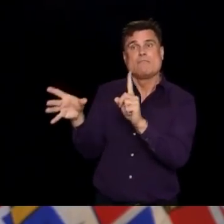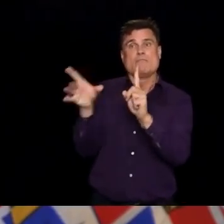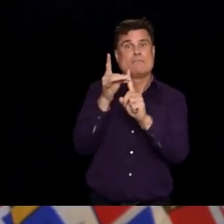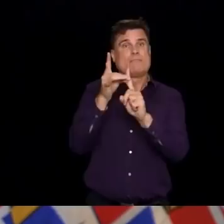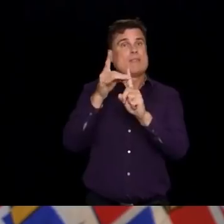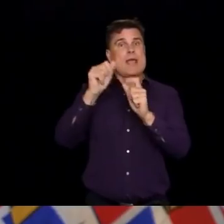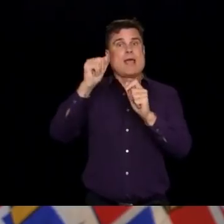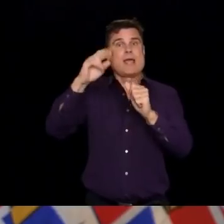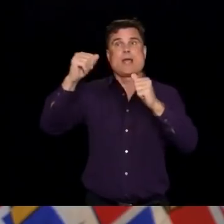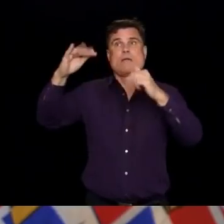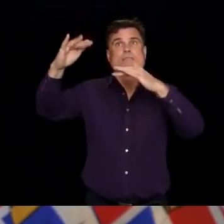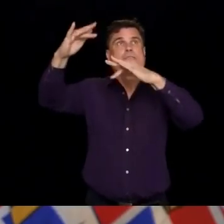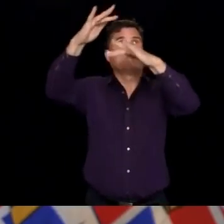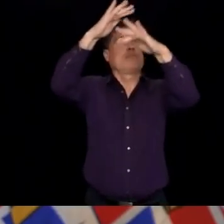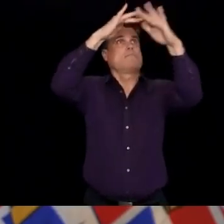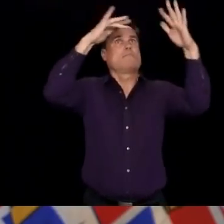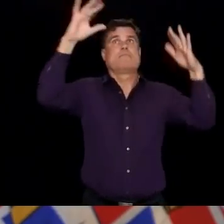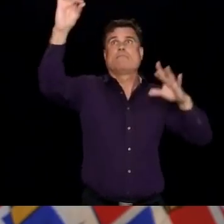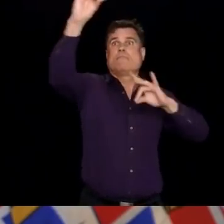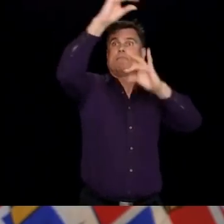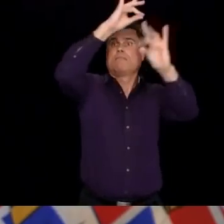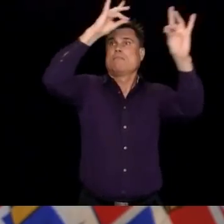and what are your thoughts